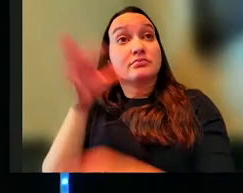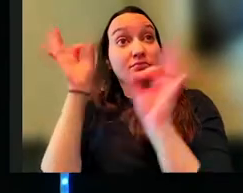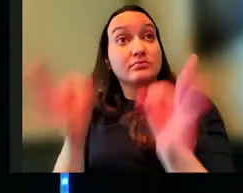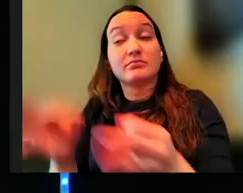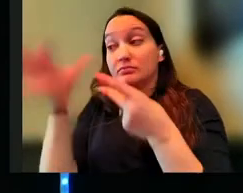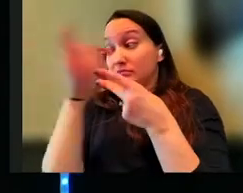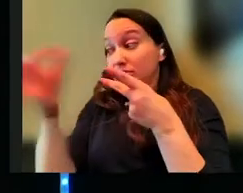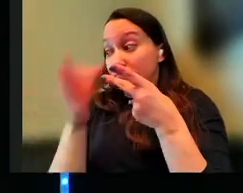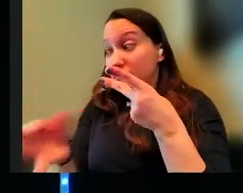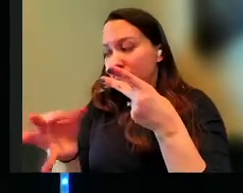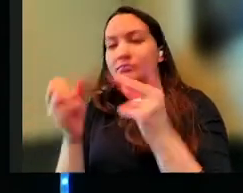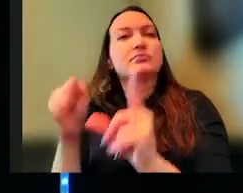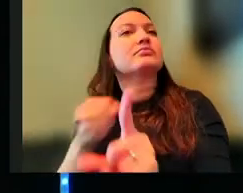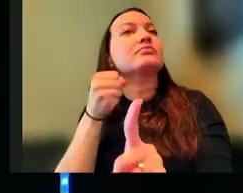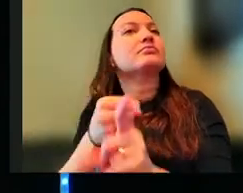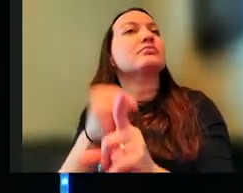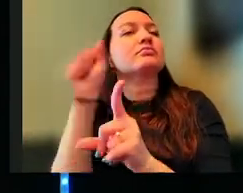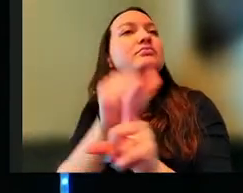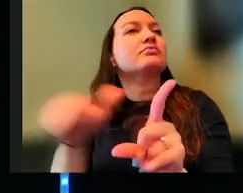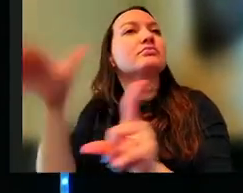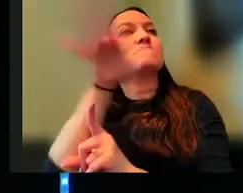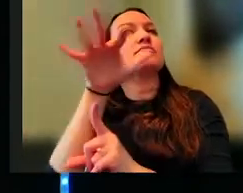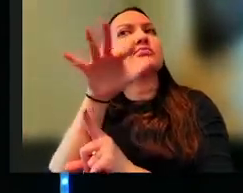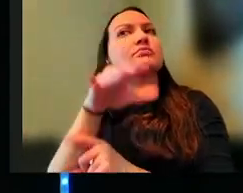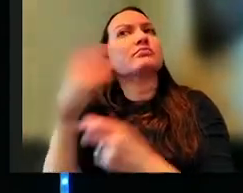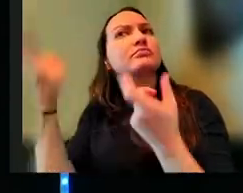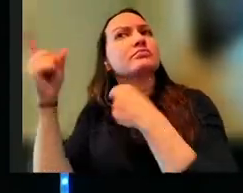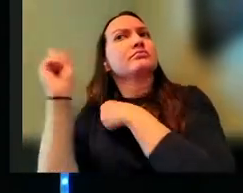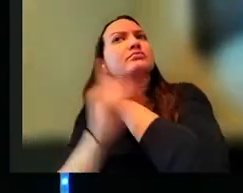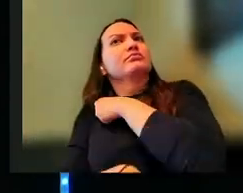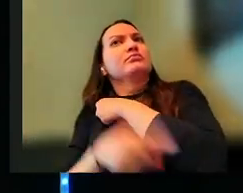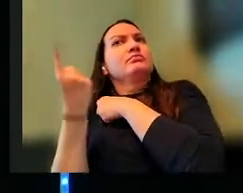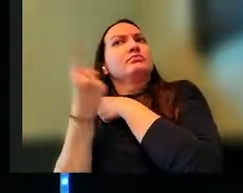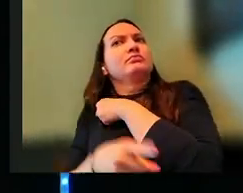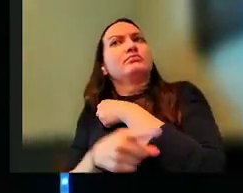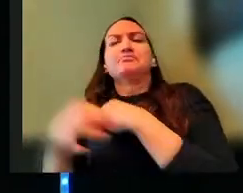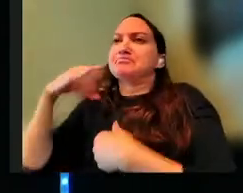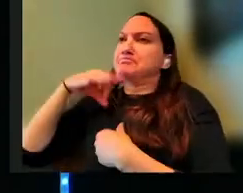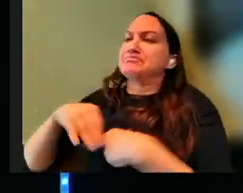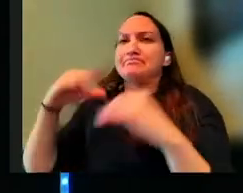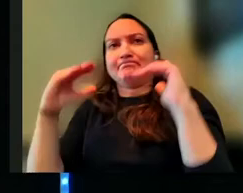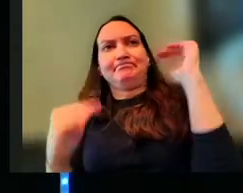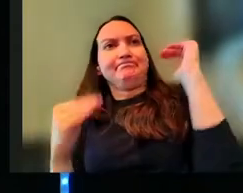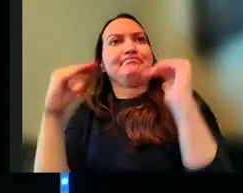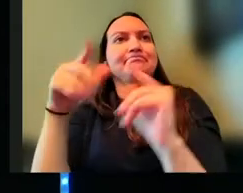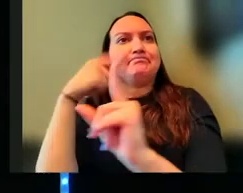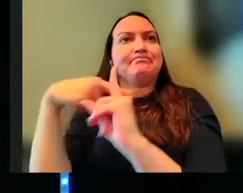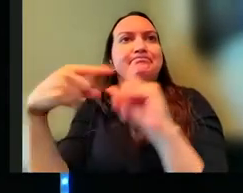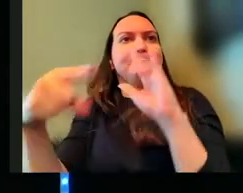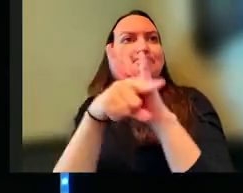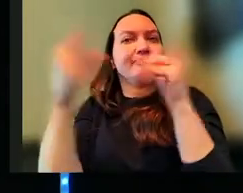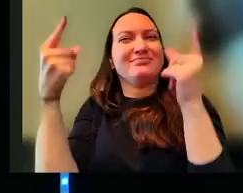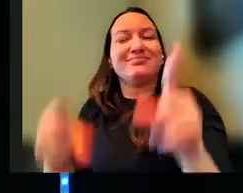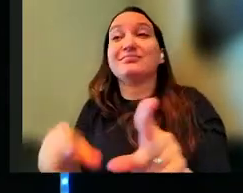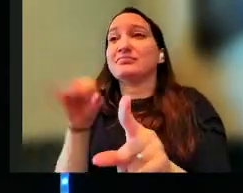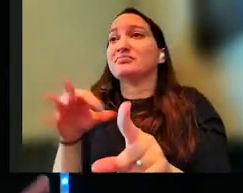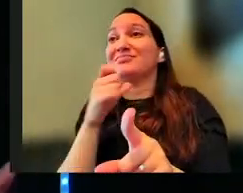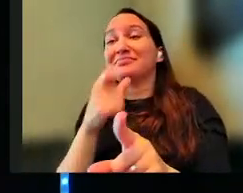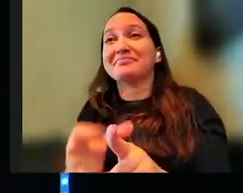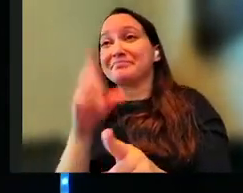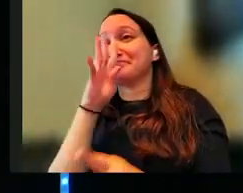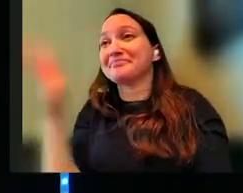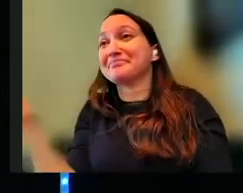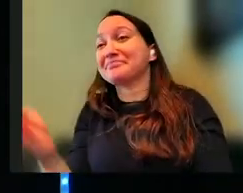brings impact everywhere. There's consequences, right? There's benefit, there's consequences, and again, if we choose not to make the wise choice,